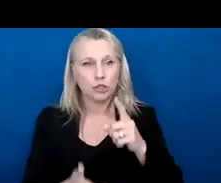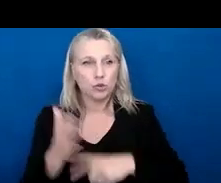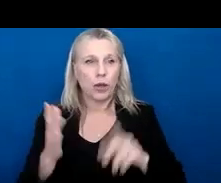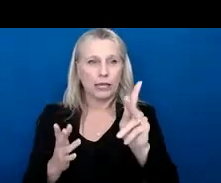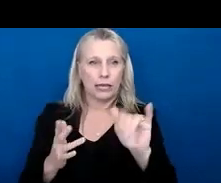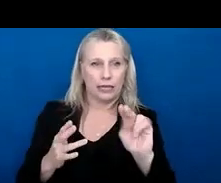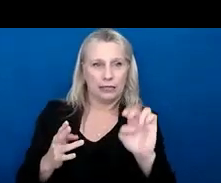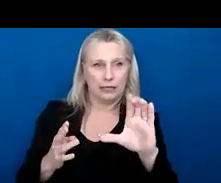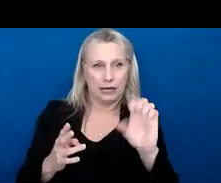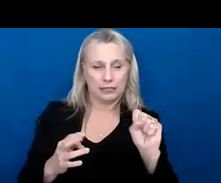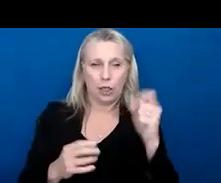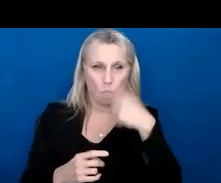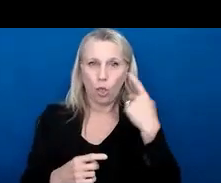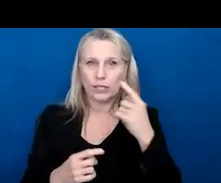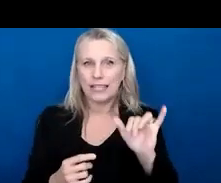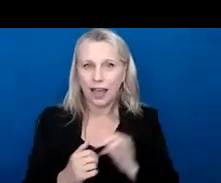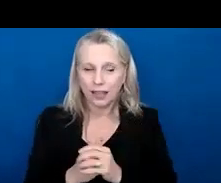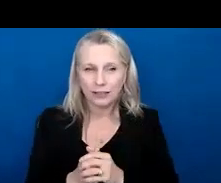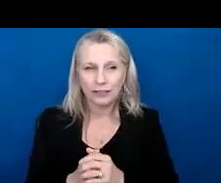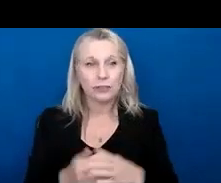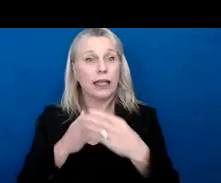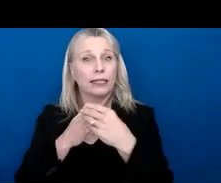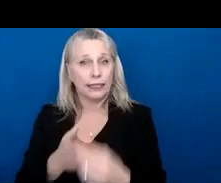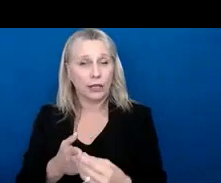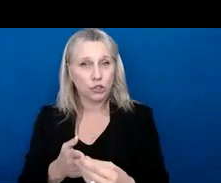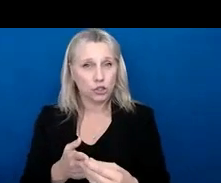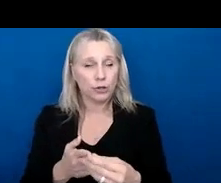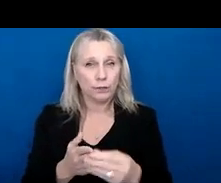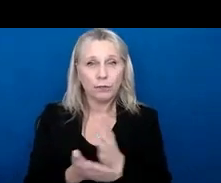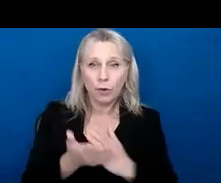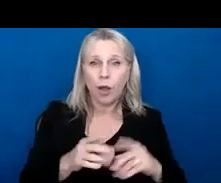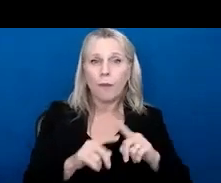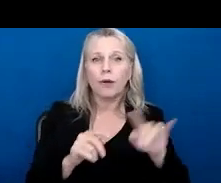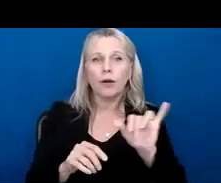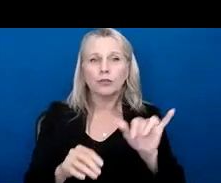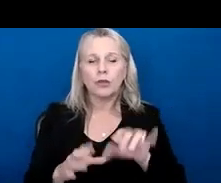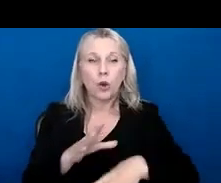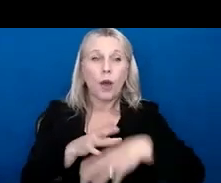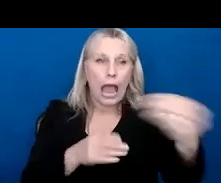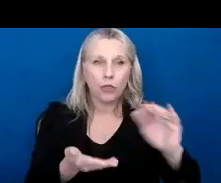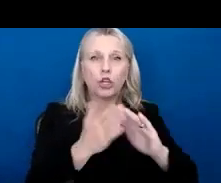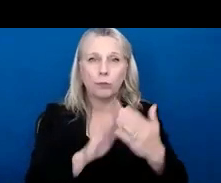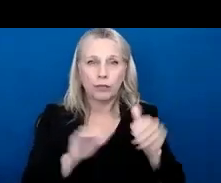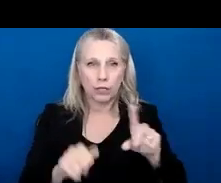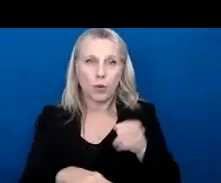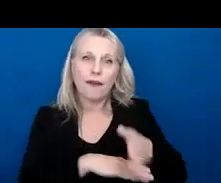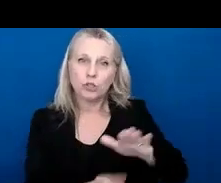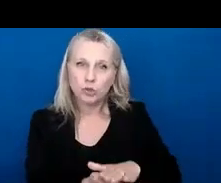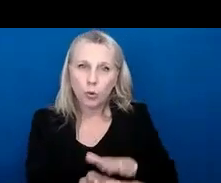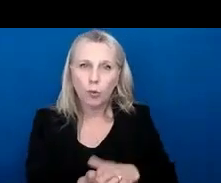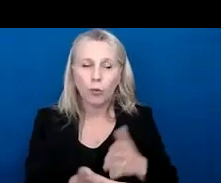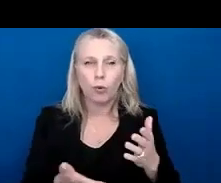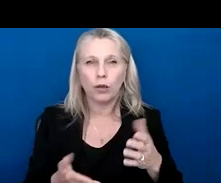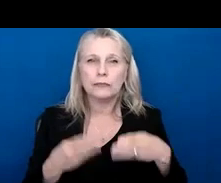empowering that, um, leadership, um, aspect in the students, but taking it out into community so they could do it after school and